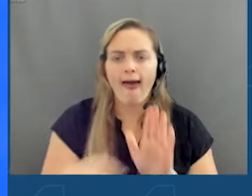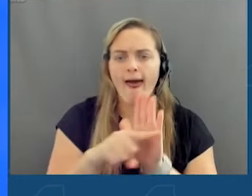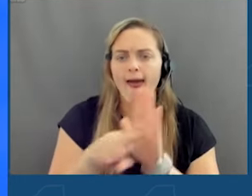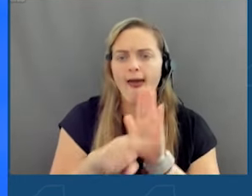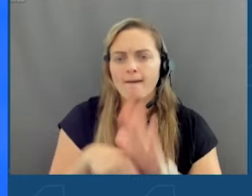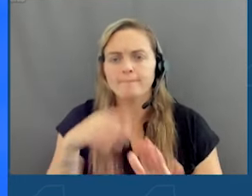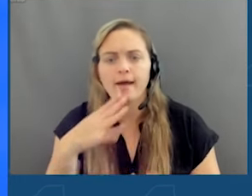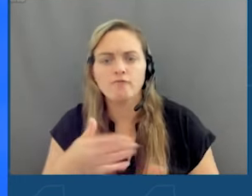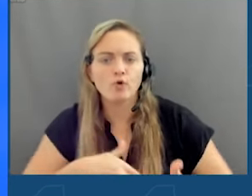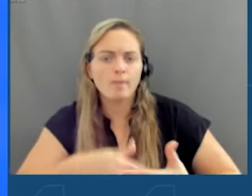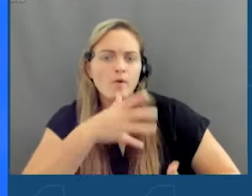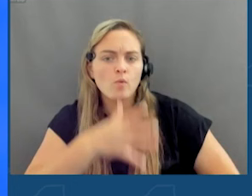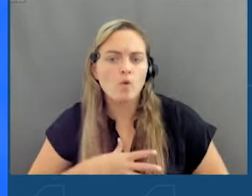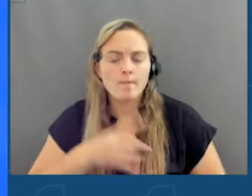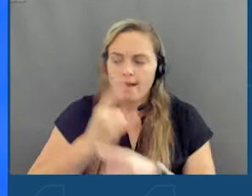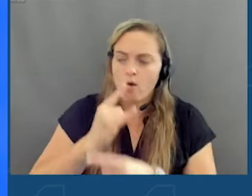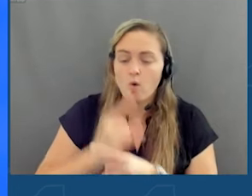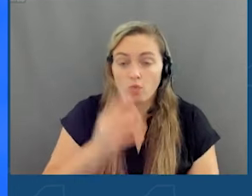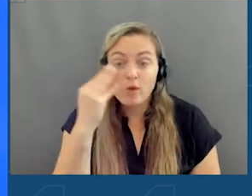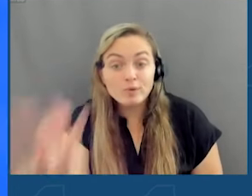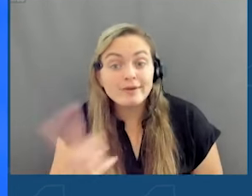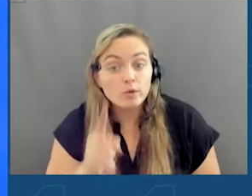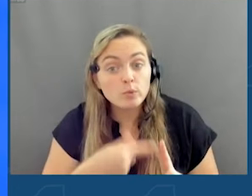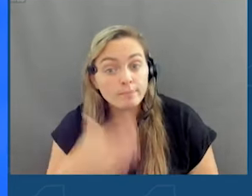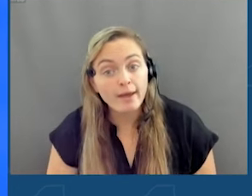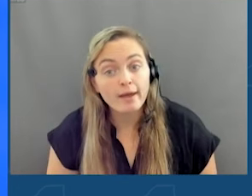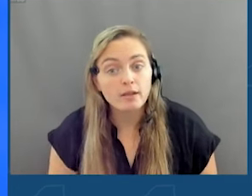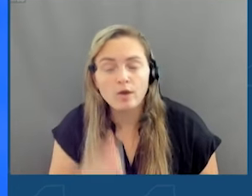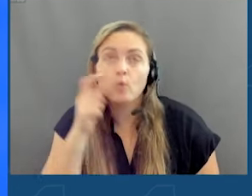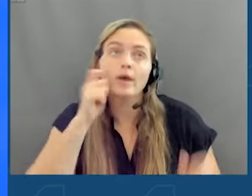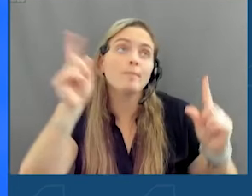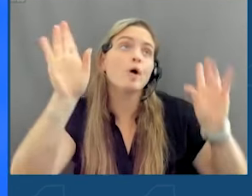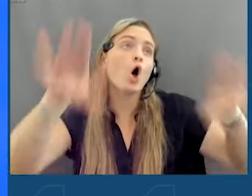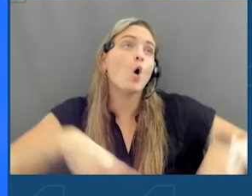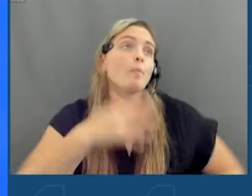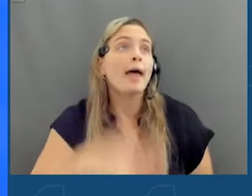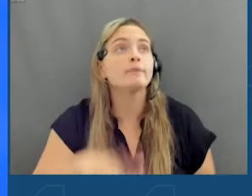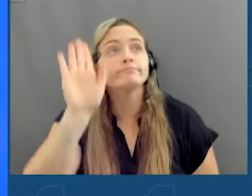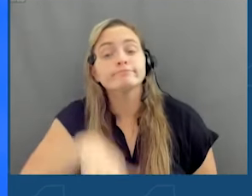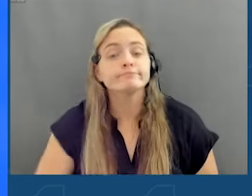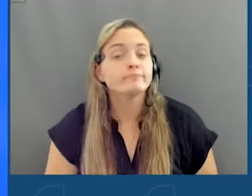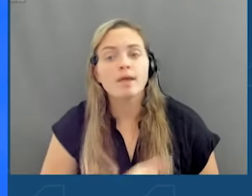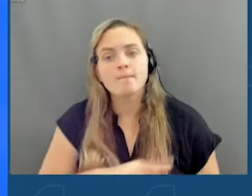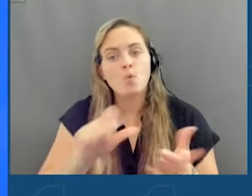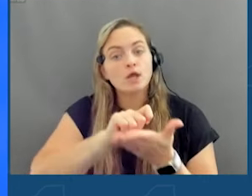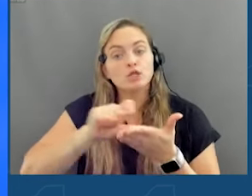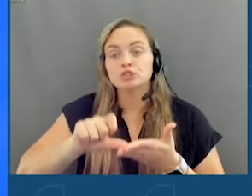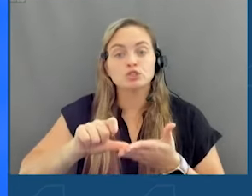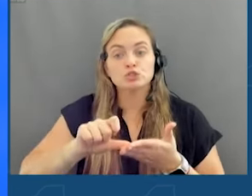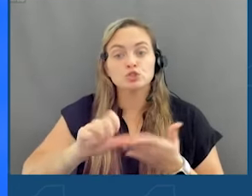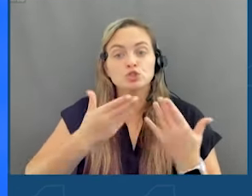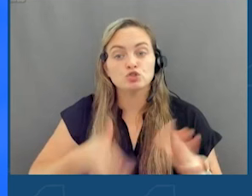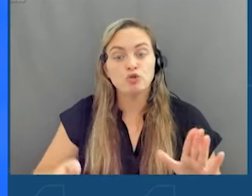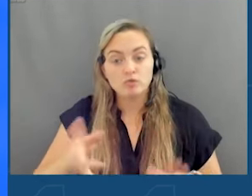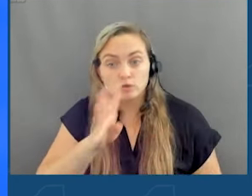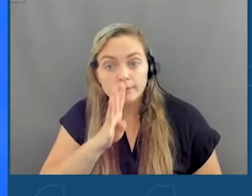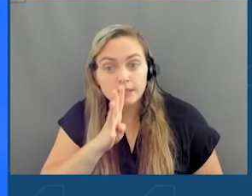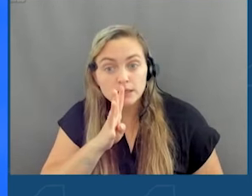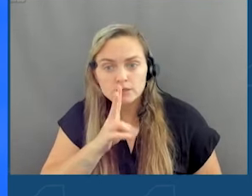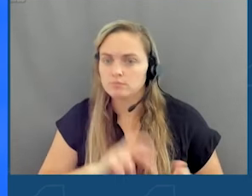tell you when things are really bad. They don't wake up every day and come up with some announcements. When the Surgeon General speaks, it means something.